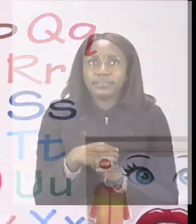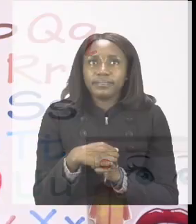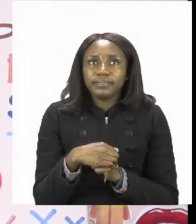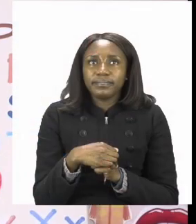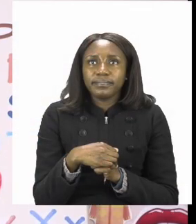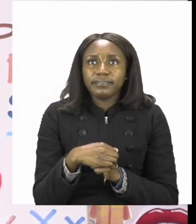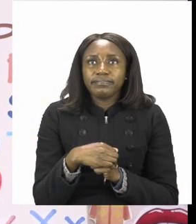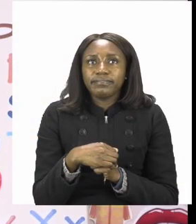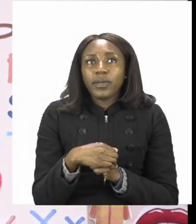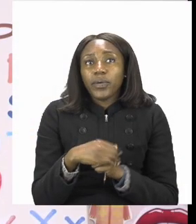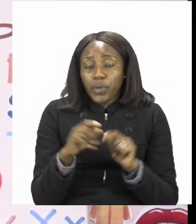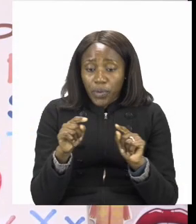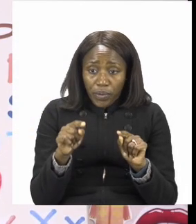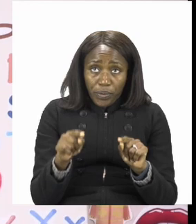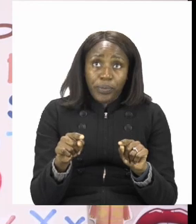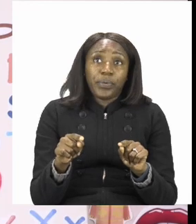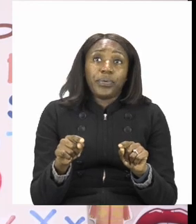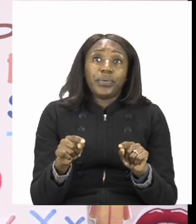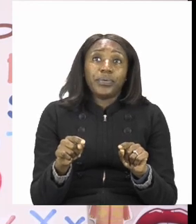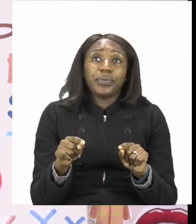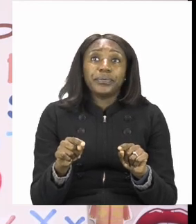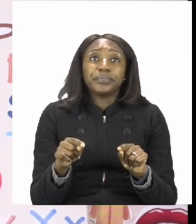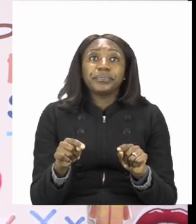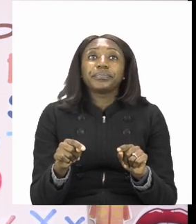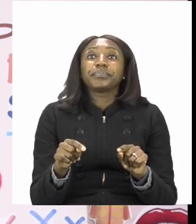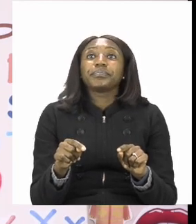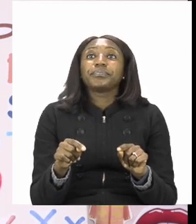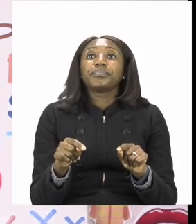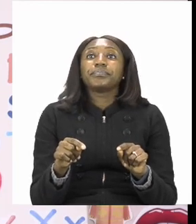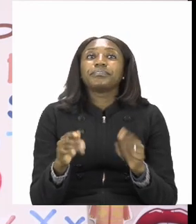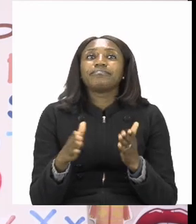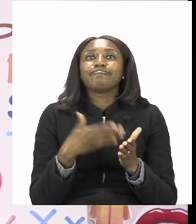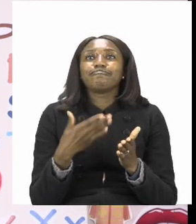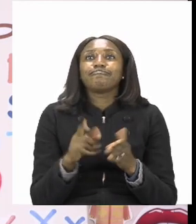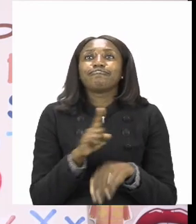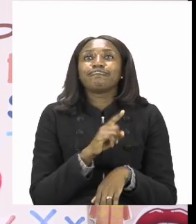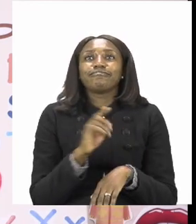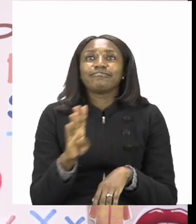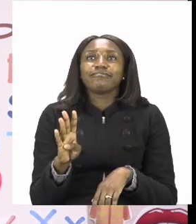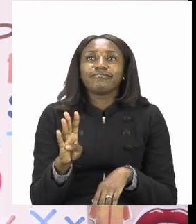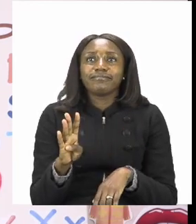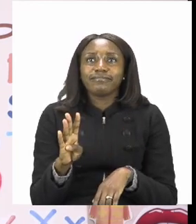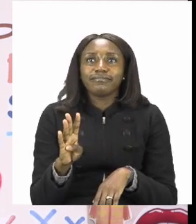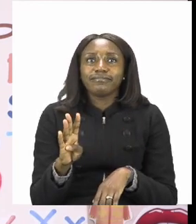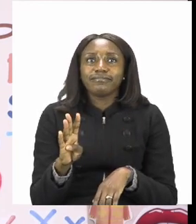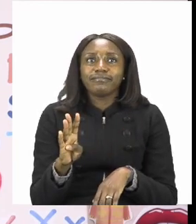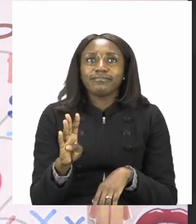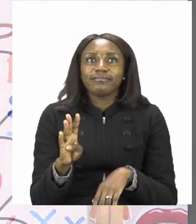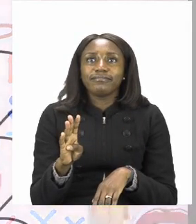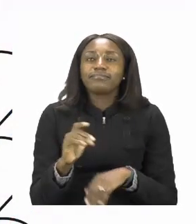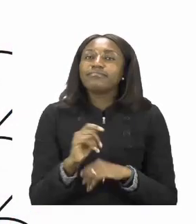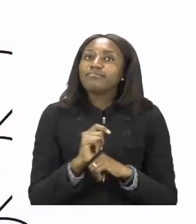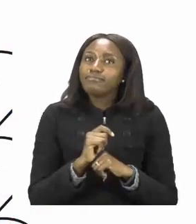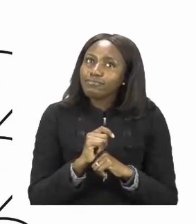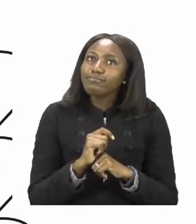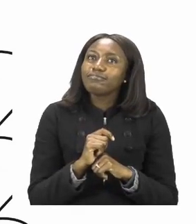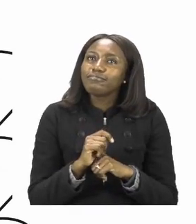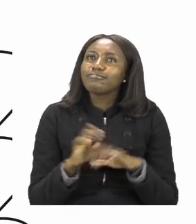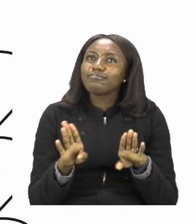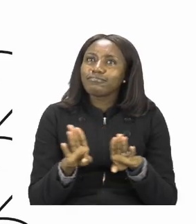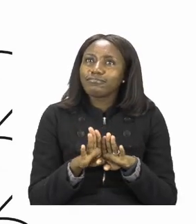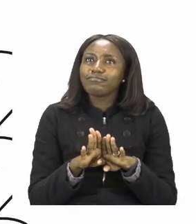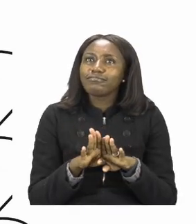For our lesson now boys and girls we are going to go to page 14. On page 14 we are going to be doing